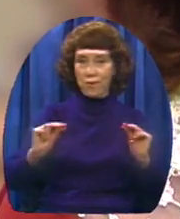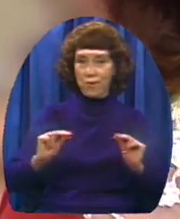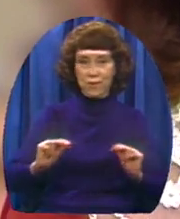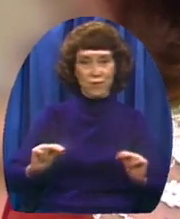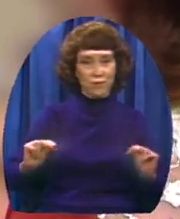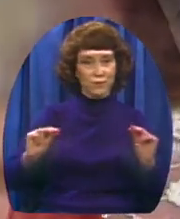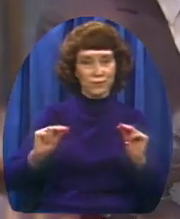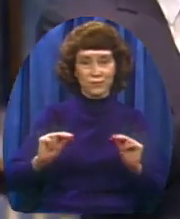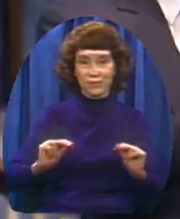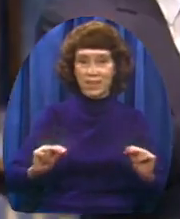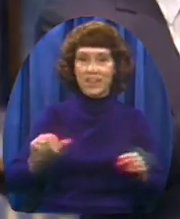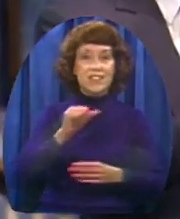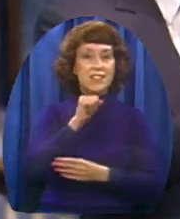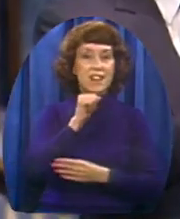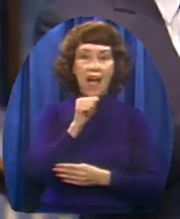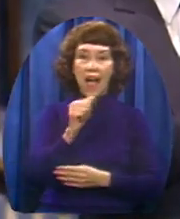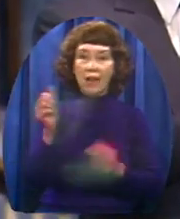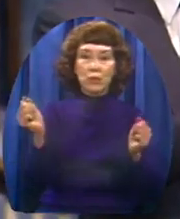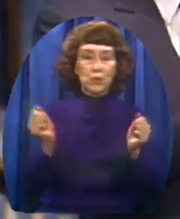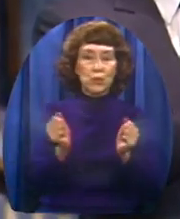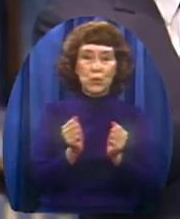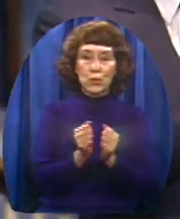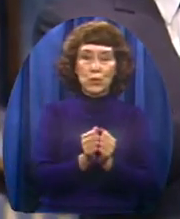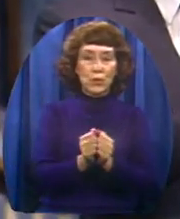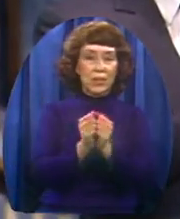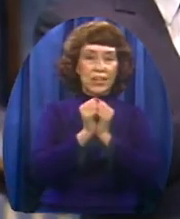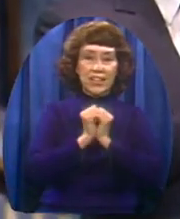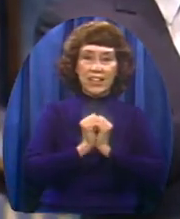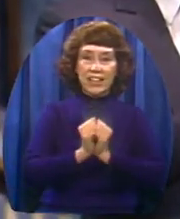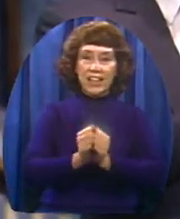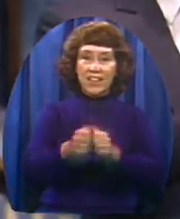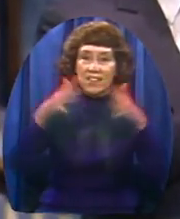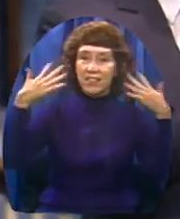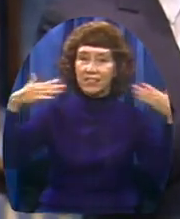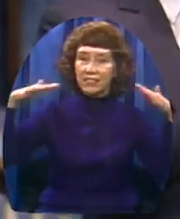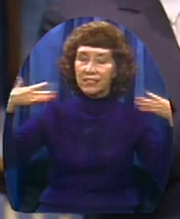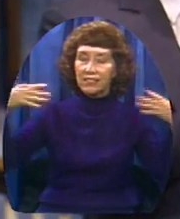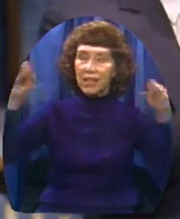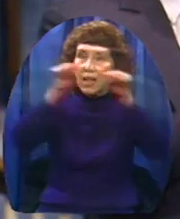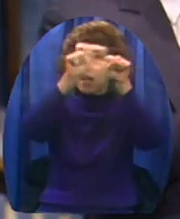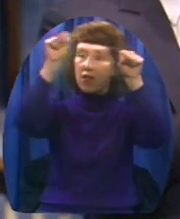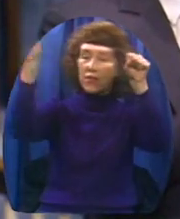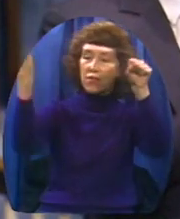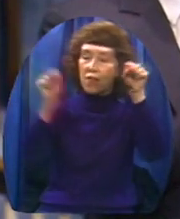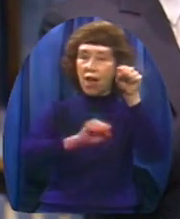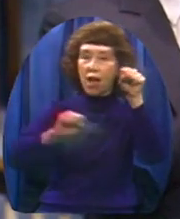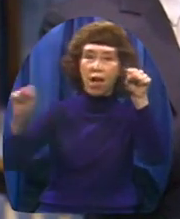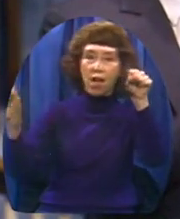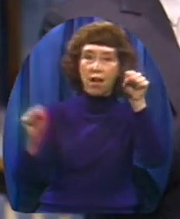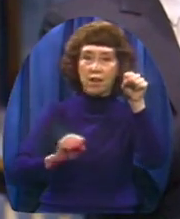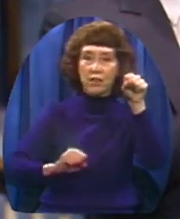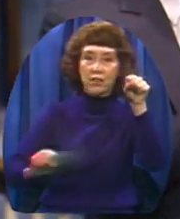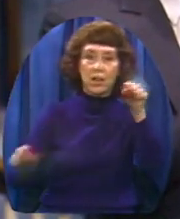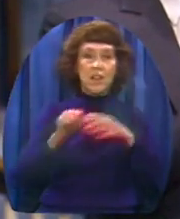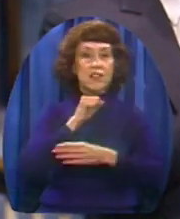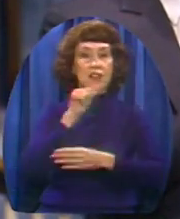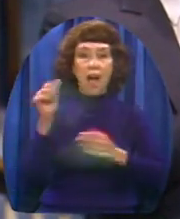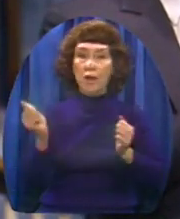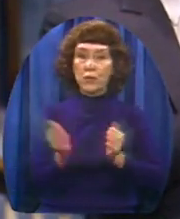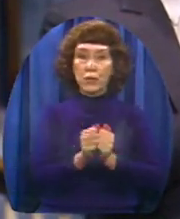Nor the mighty, thundering steps of marching